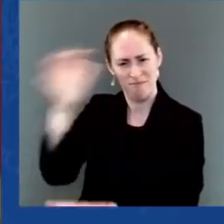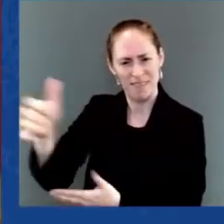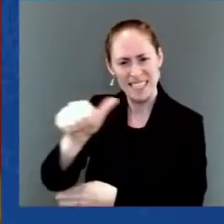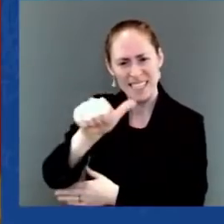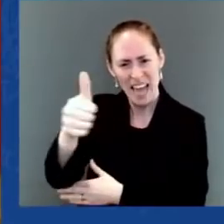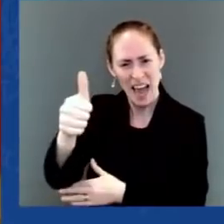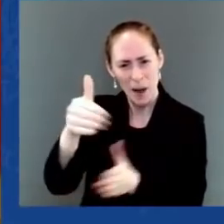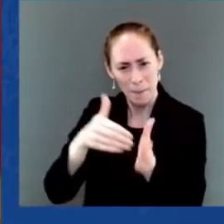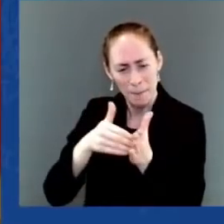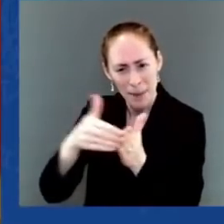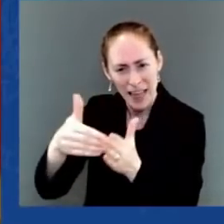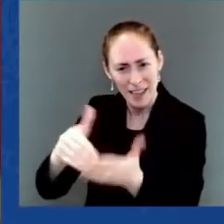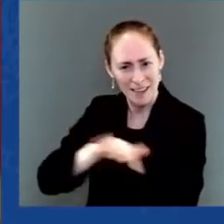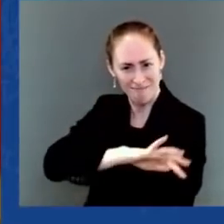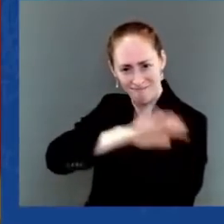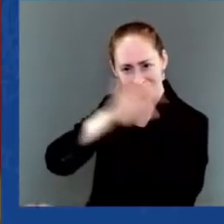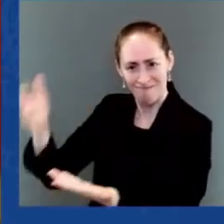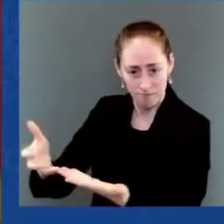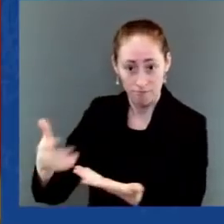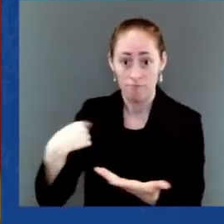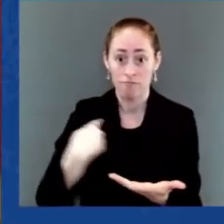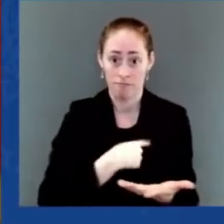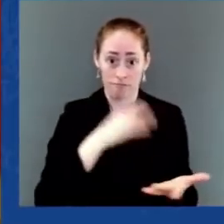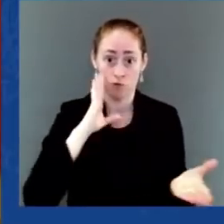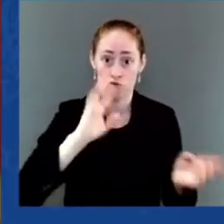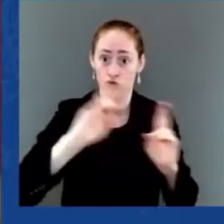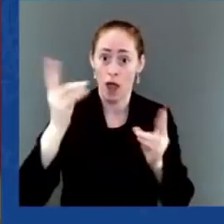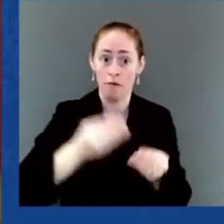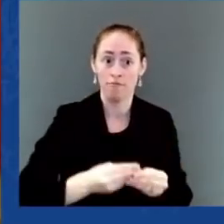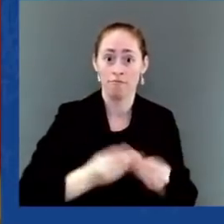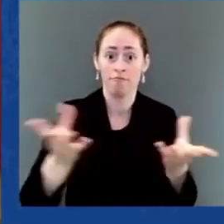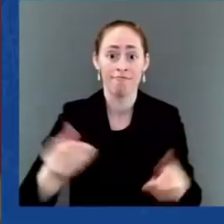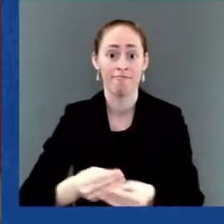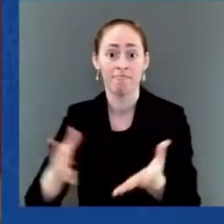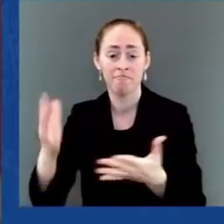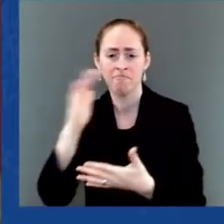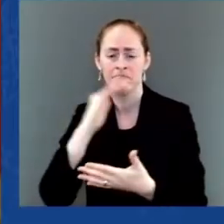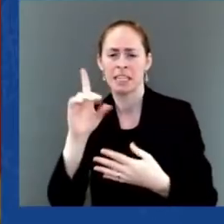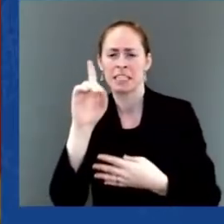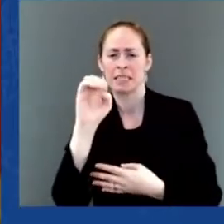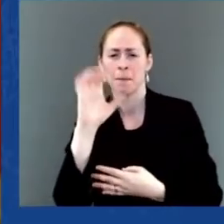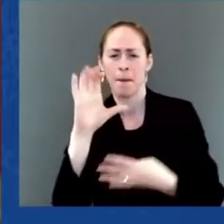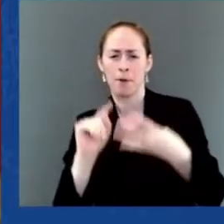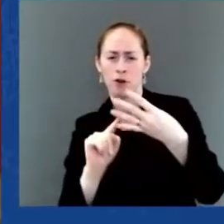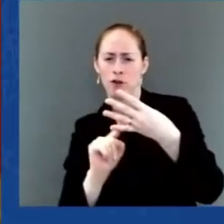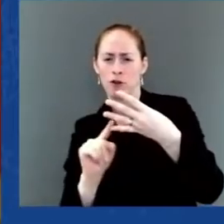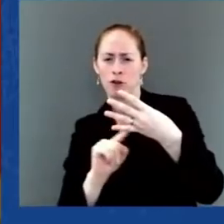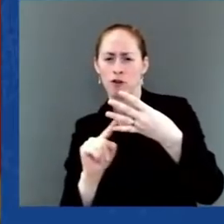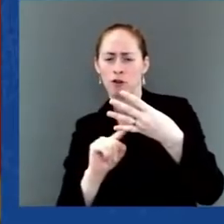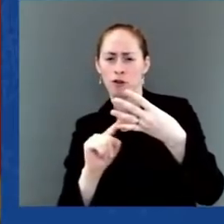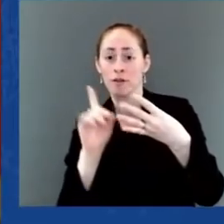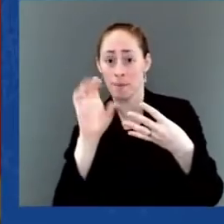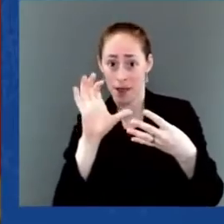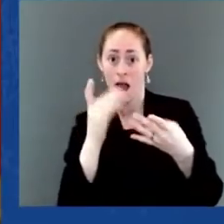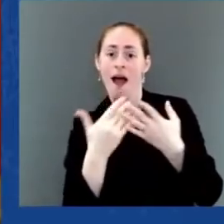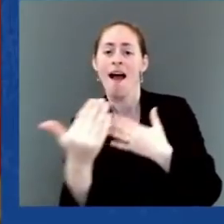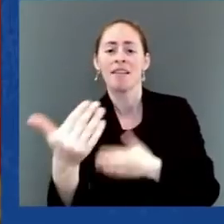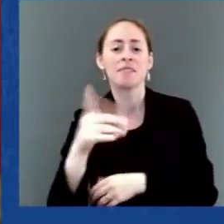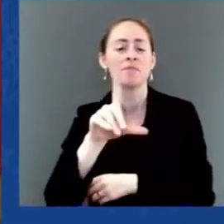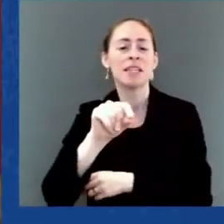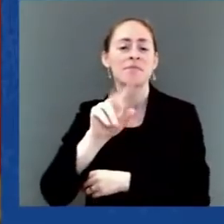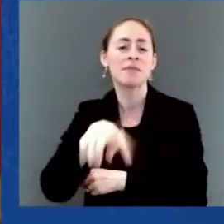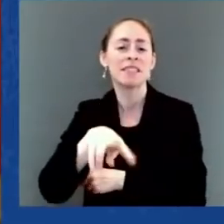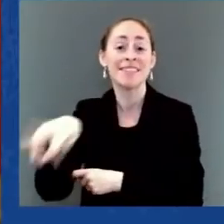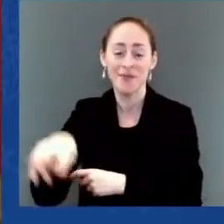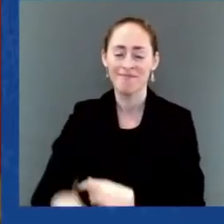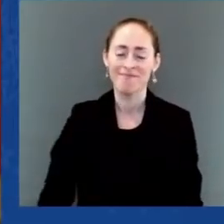year and all across 2022. Second, yesterday, we announced nearly 3